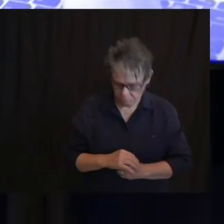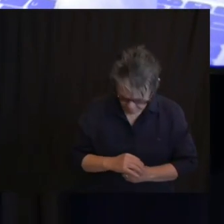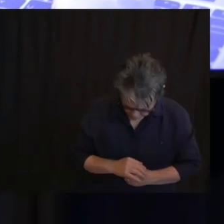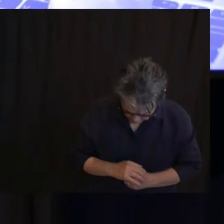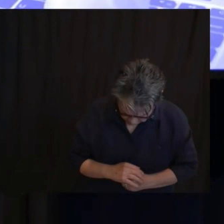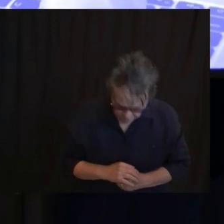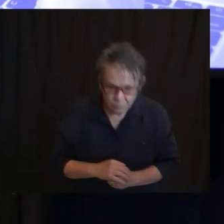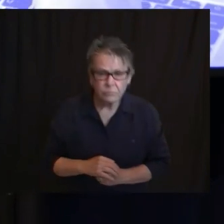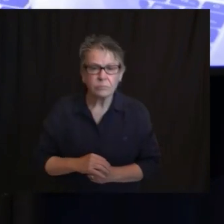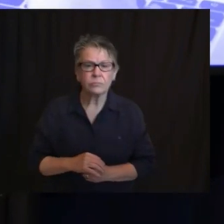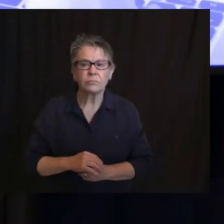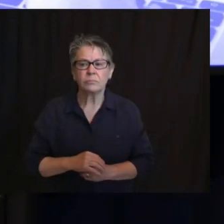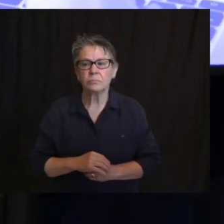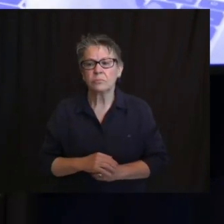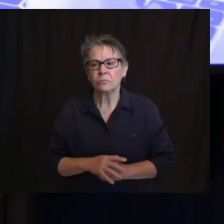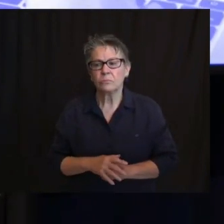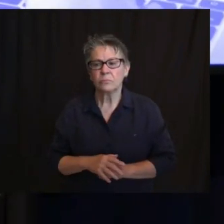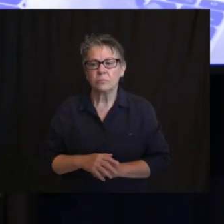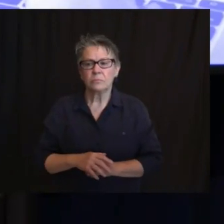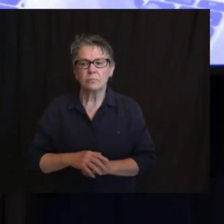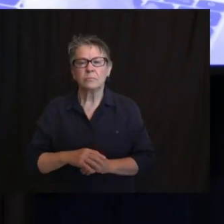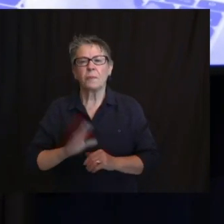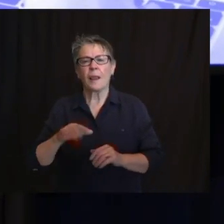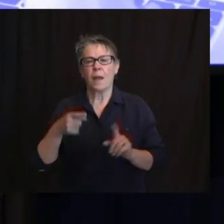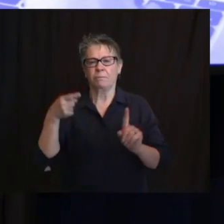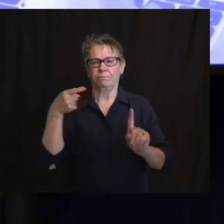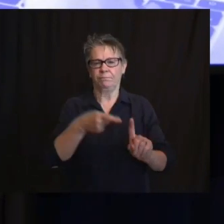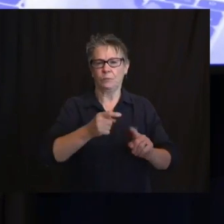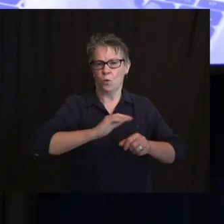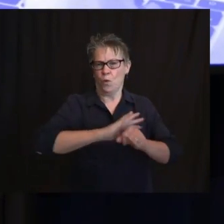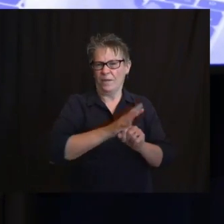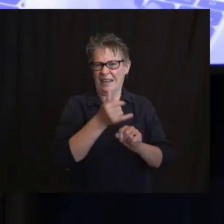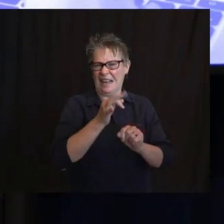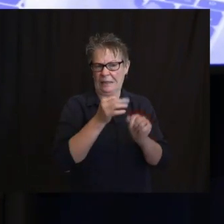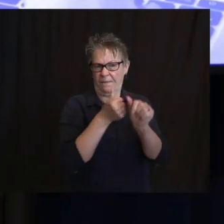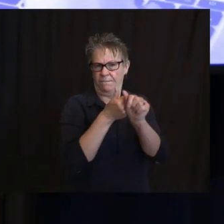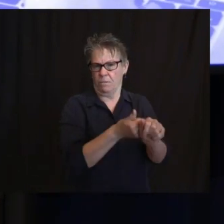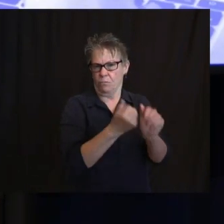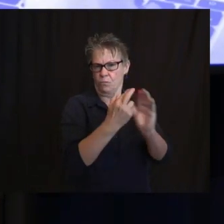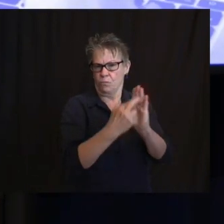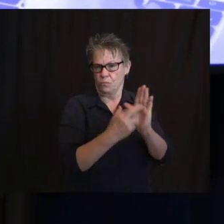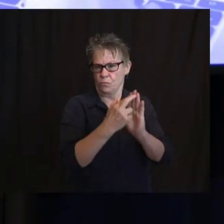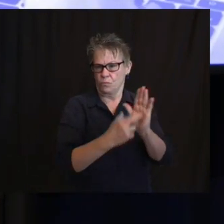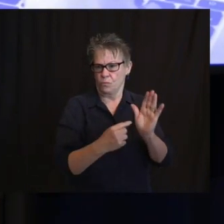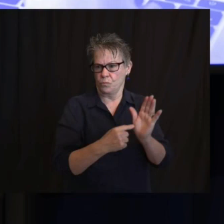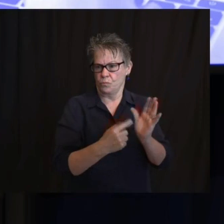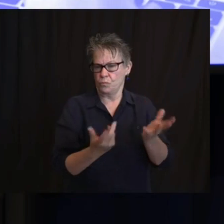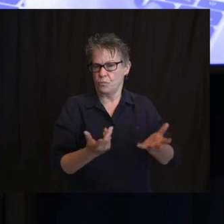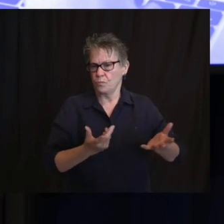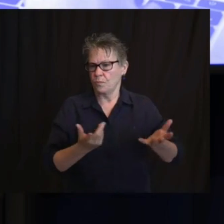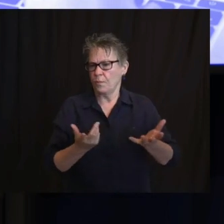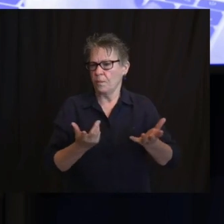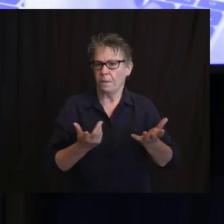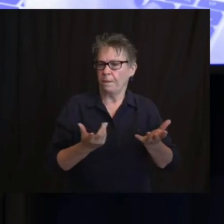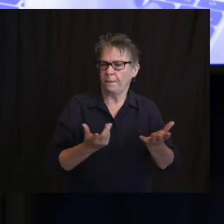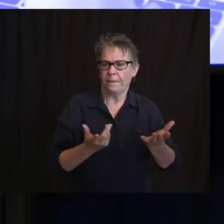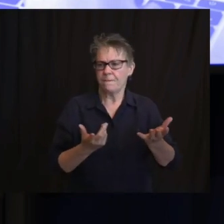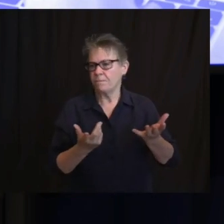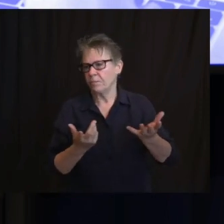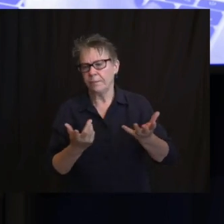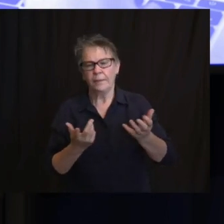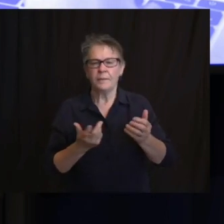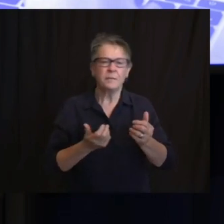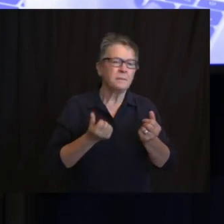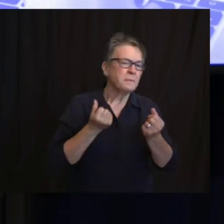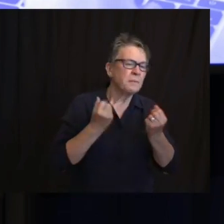The compliance with regards to the executive order was really overwhelming again and rather